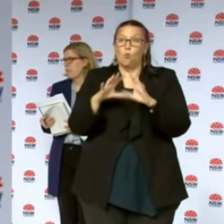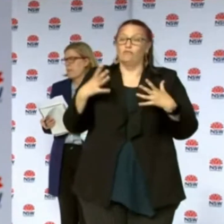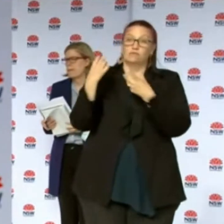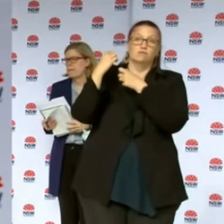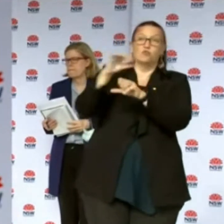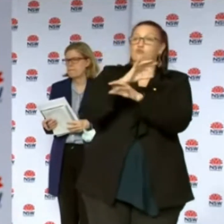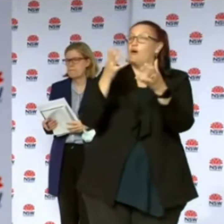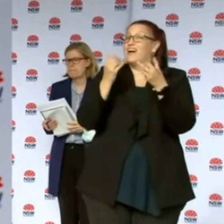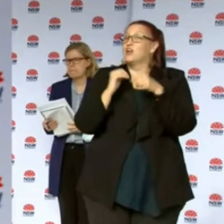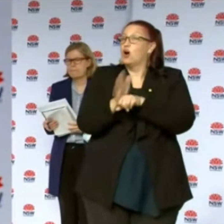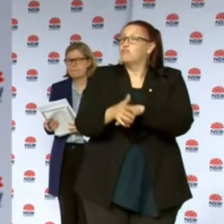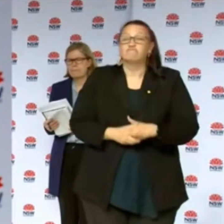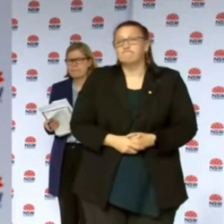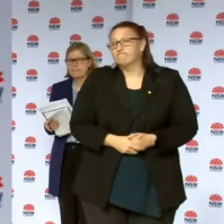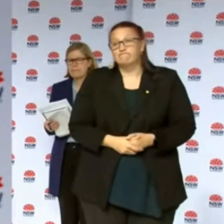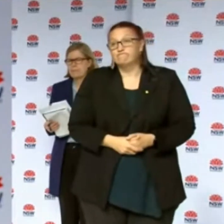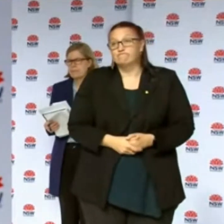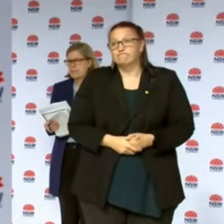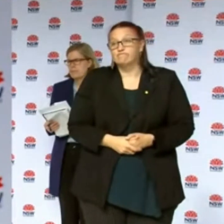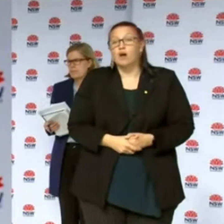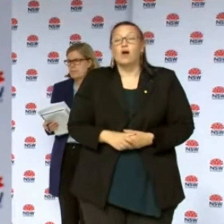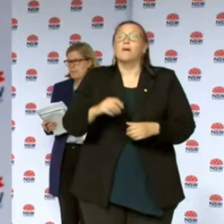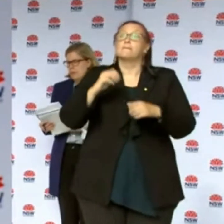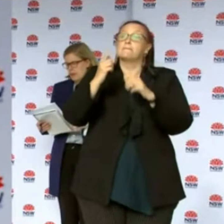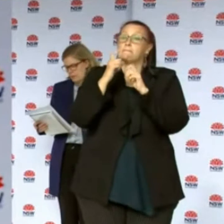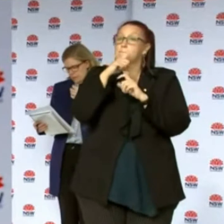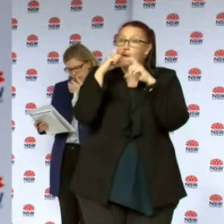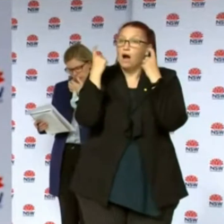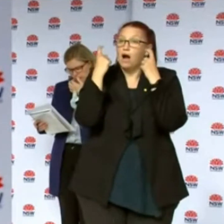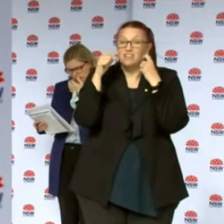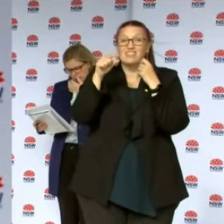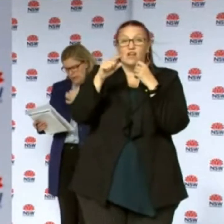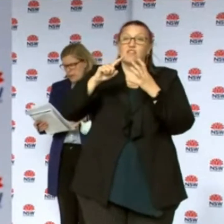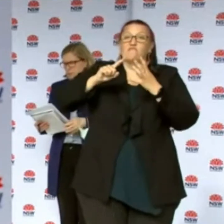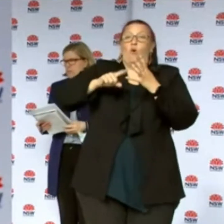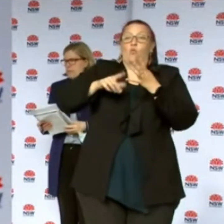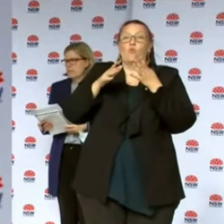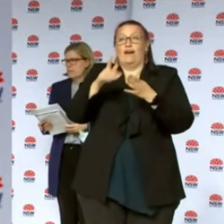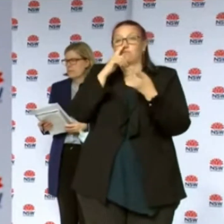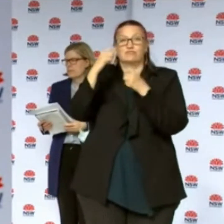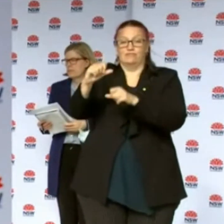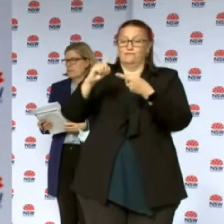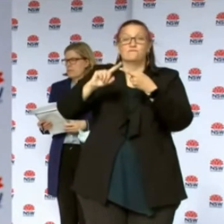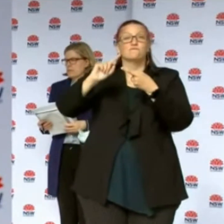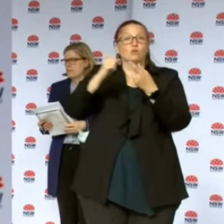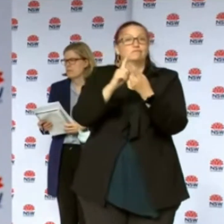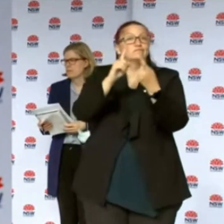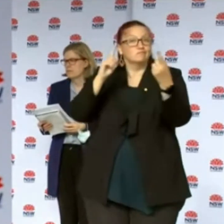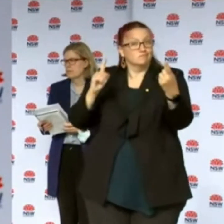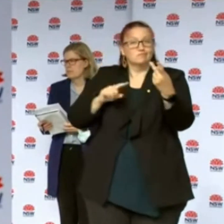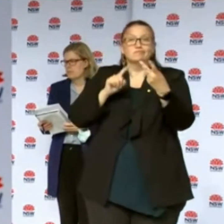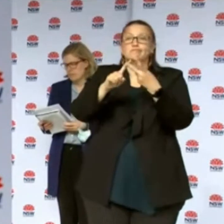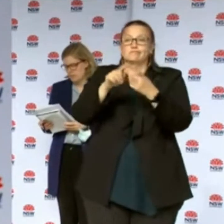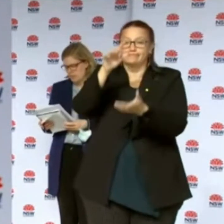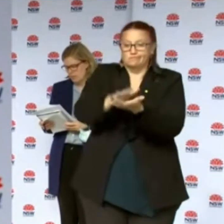We've always said that mask wearing is the fourth line of defence. You need to socially distance, you need to hand sanitise, you need to make